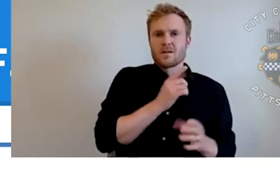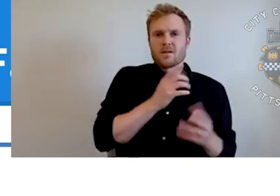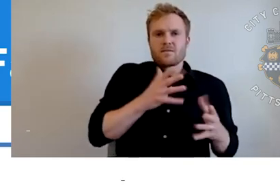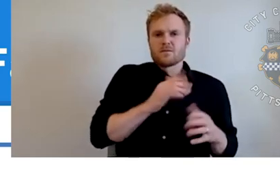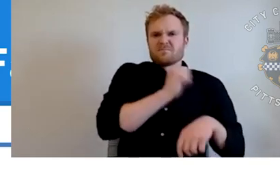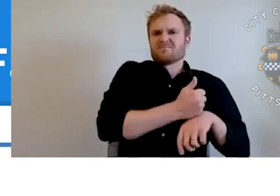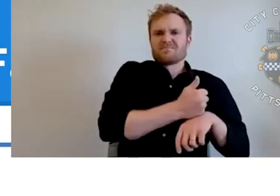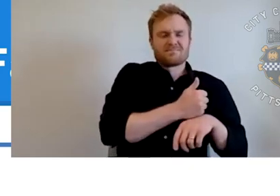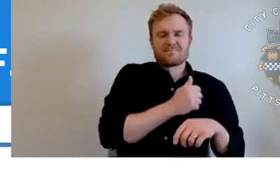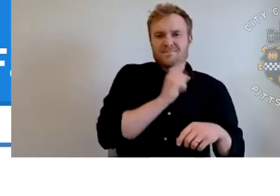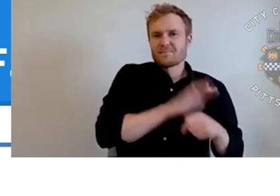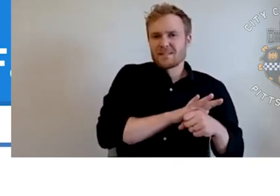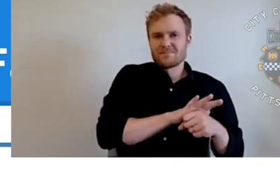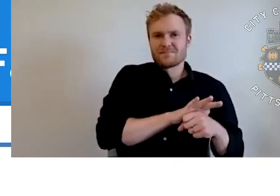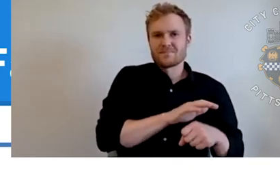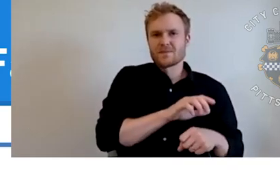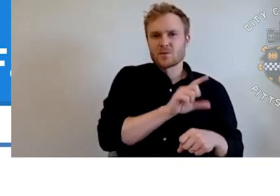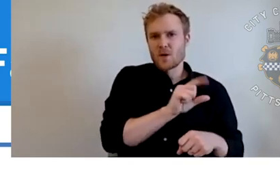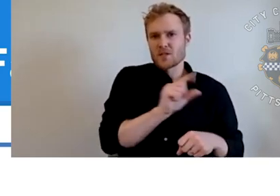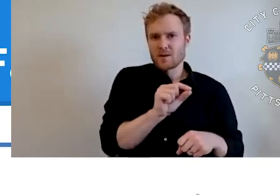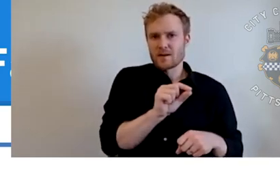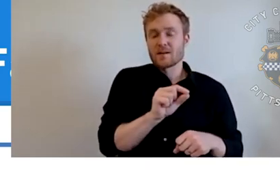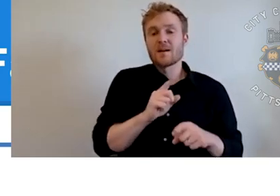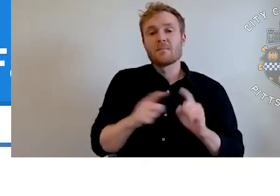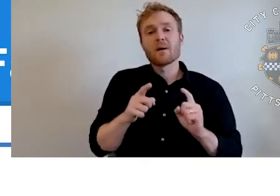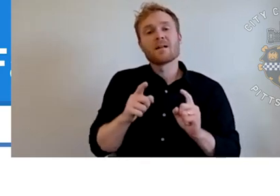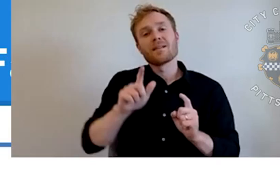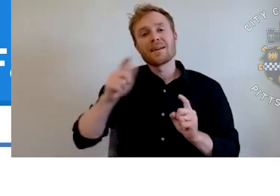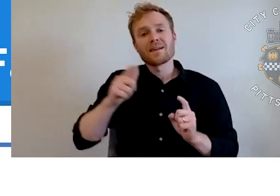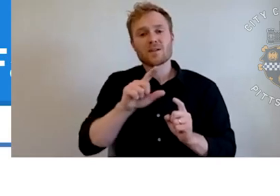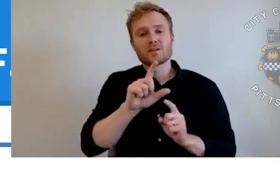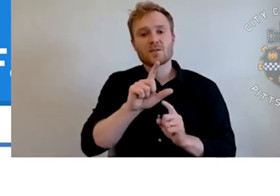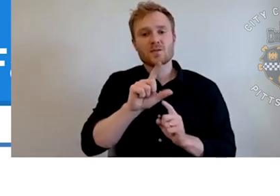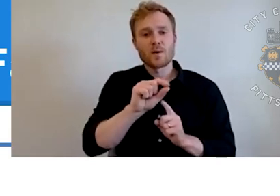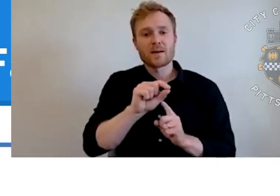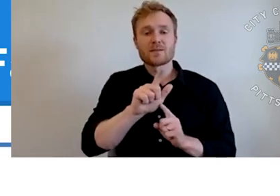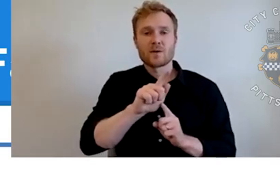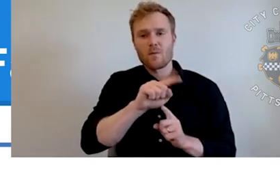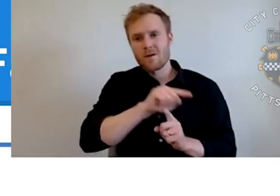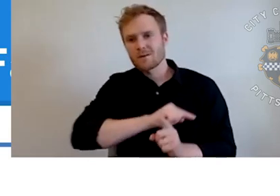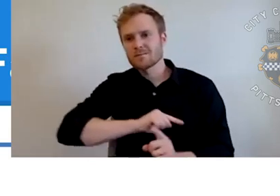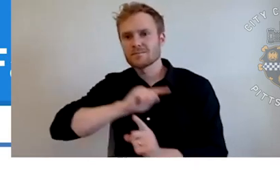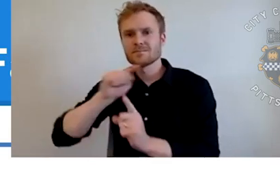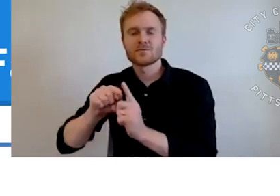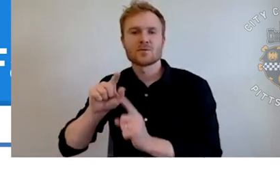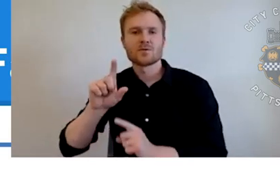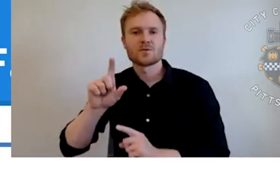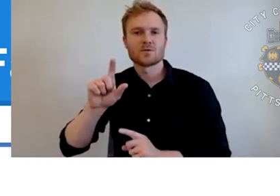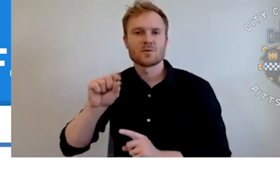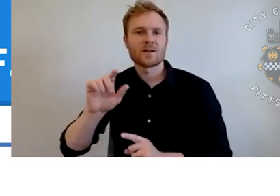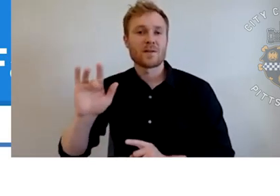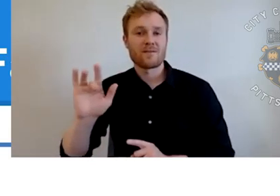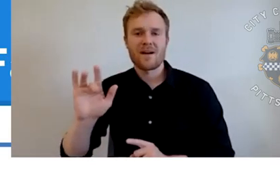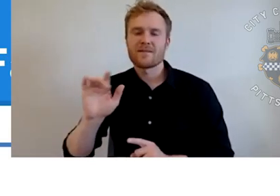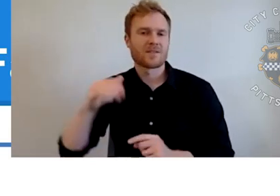kind of how future phases of other big projects would fit in with this one. But none of this money has been guaranteed. The only way it could be guaranteed is